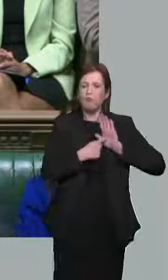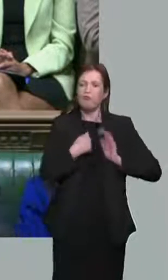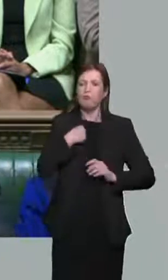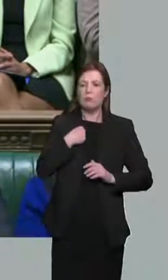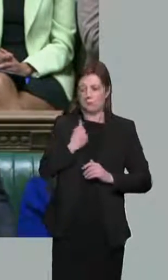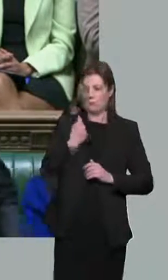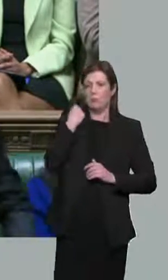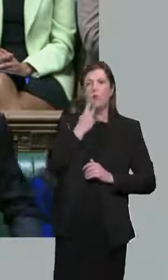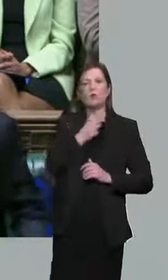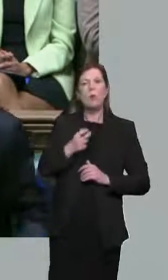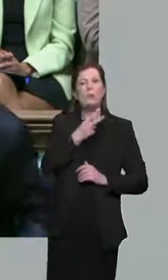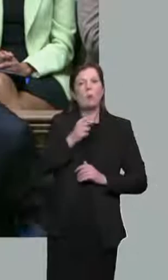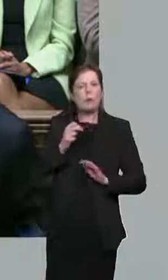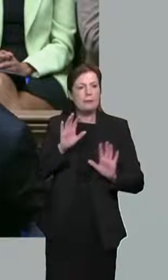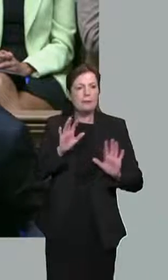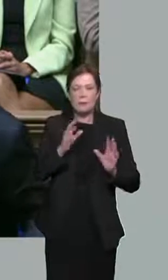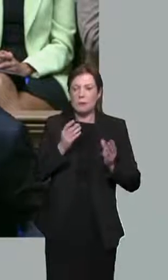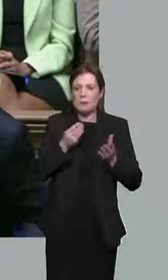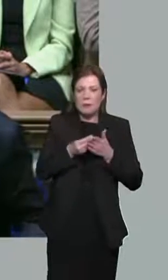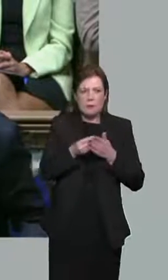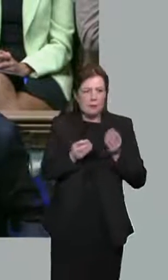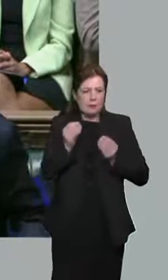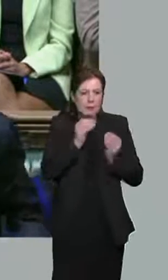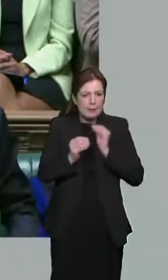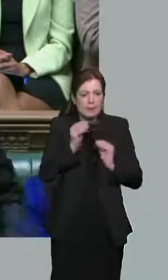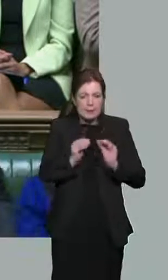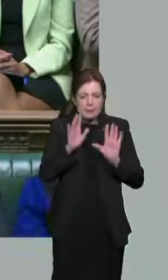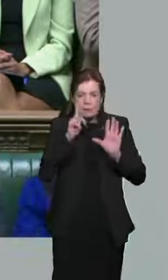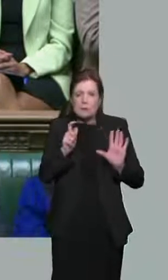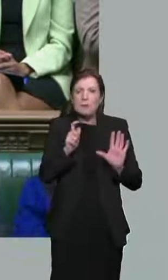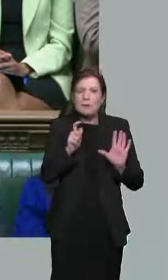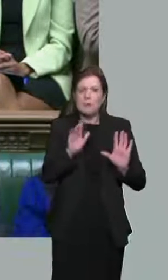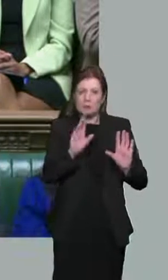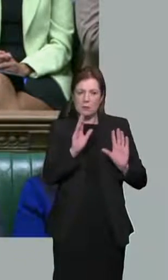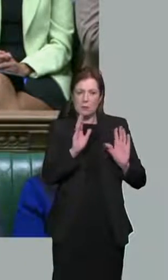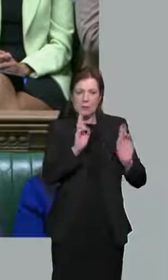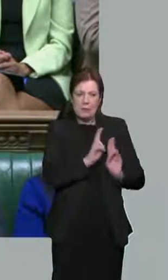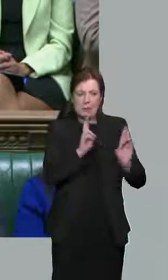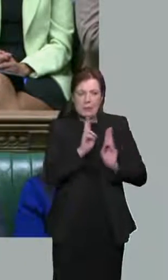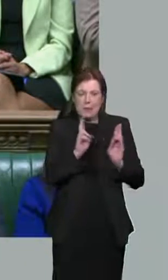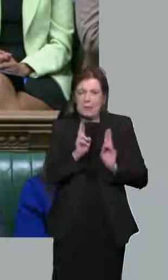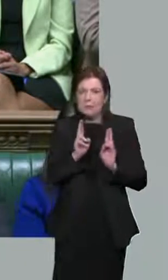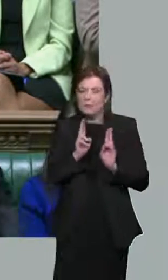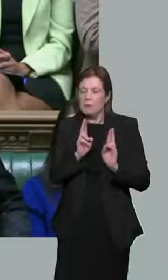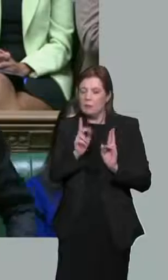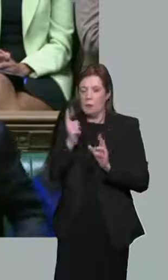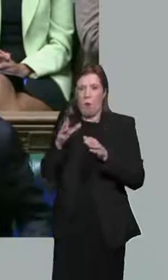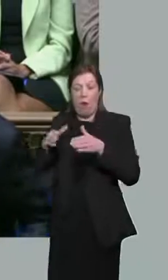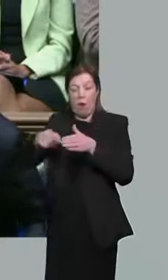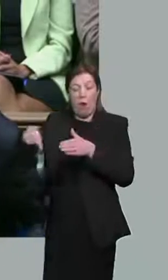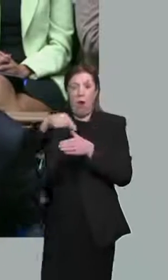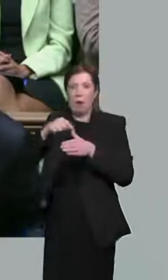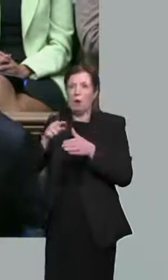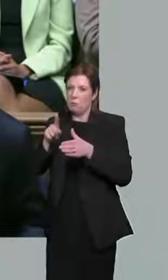when we decided to do just short-term spending settlements for most departments, there was one department we singled out for special treatment, one